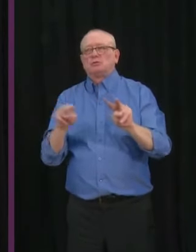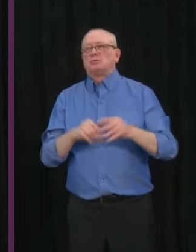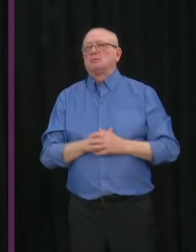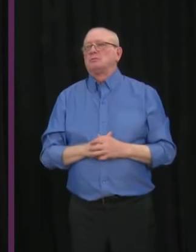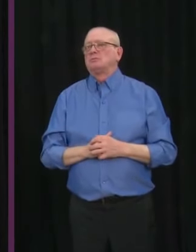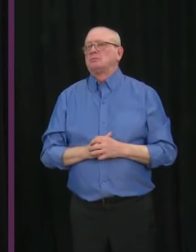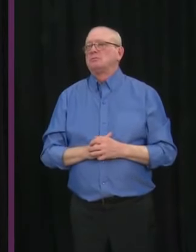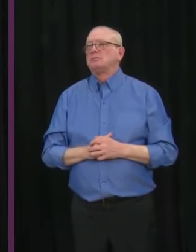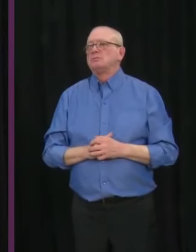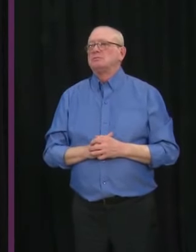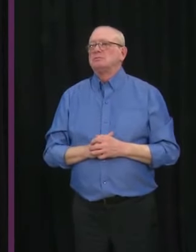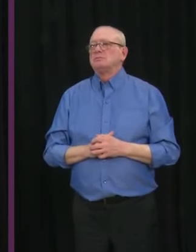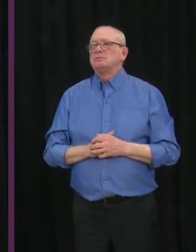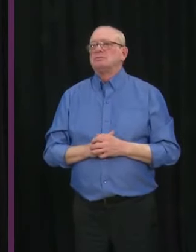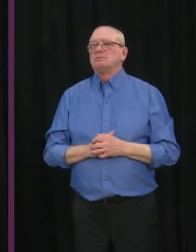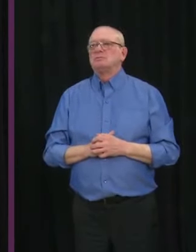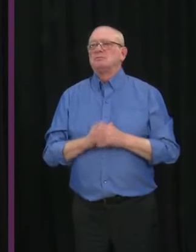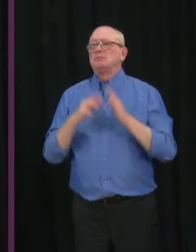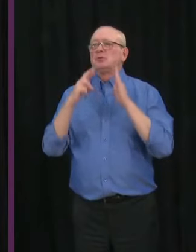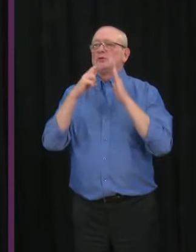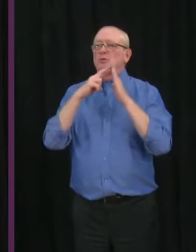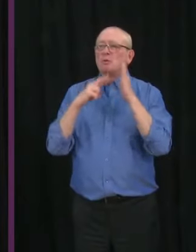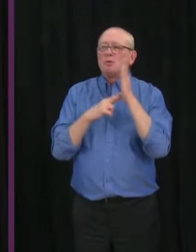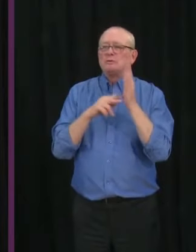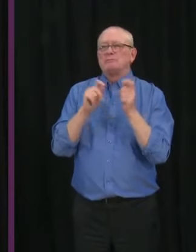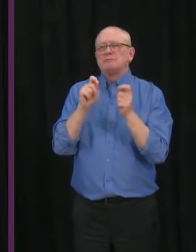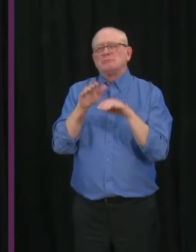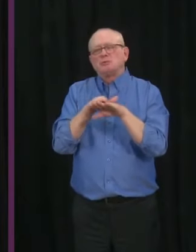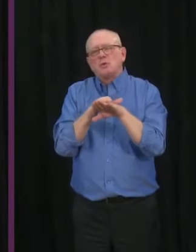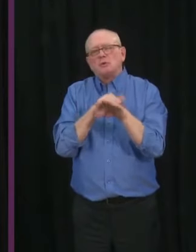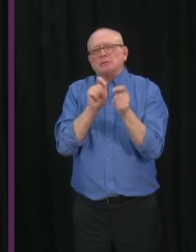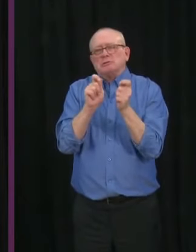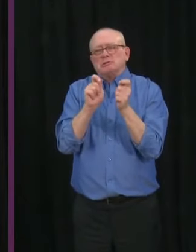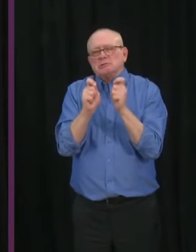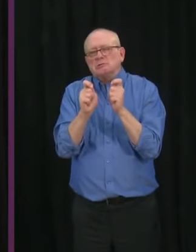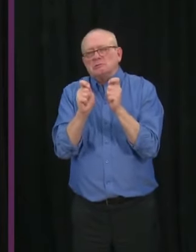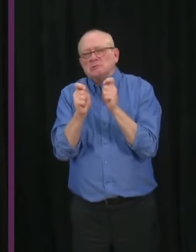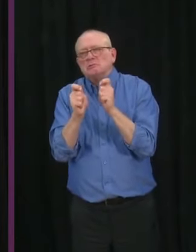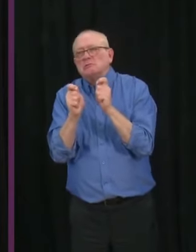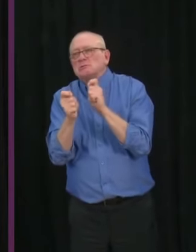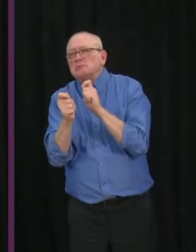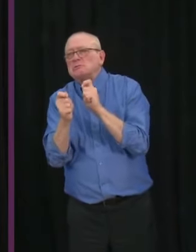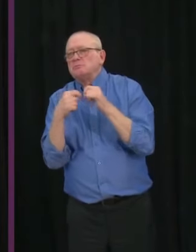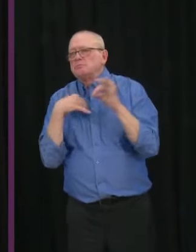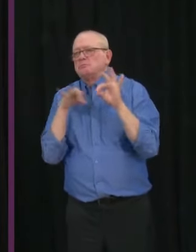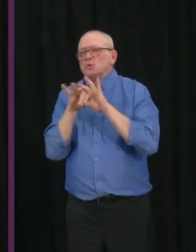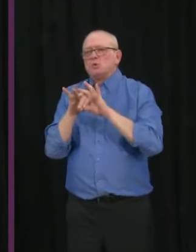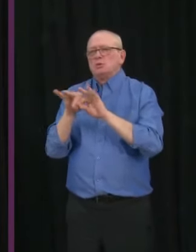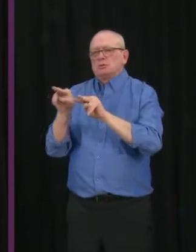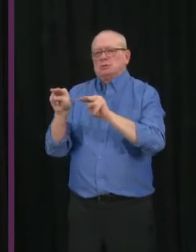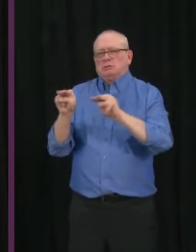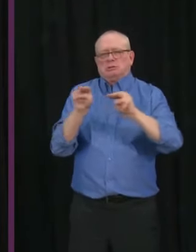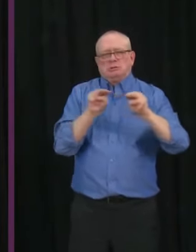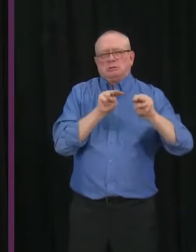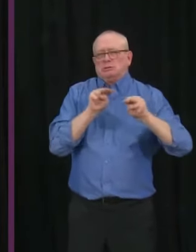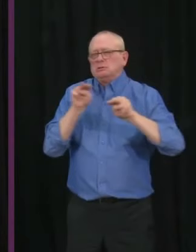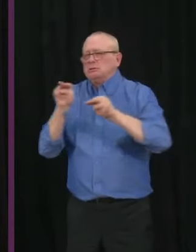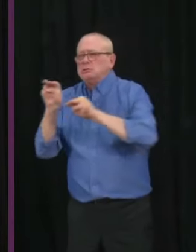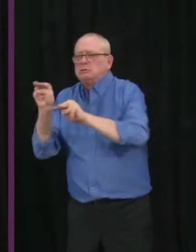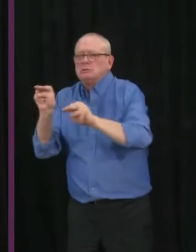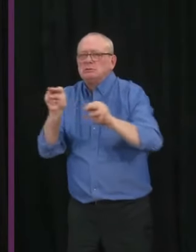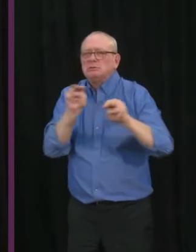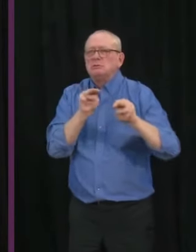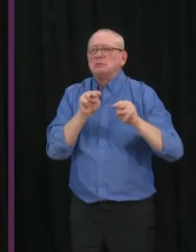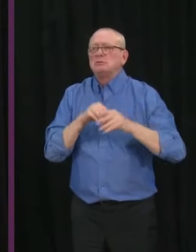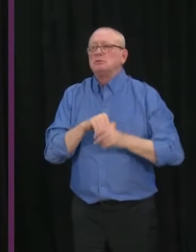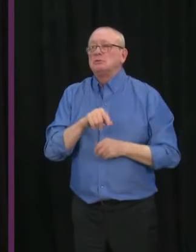done in a very slow manner so that we can monitor them and how it impacts our overall case numbers is up to all of us. If we